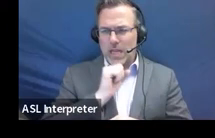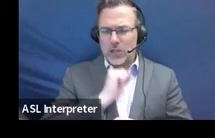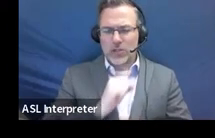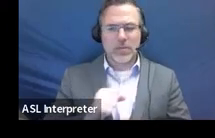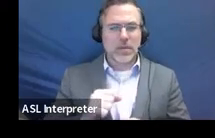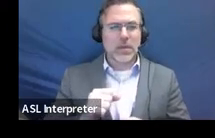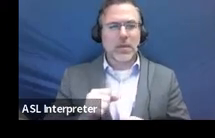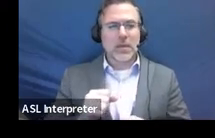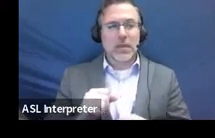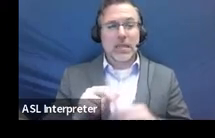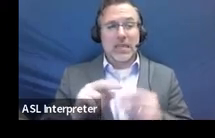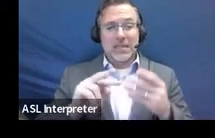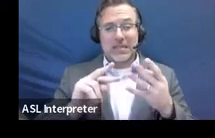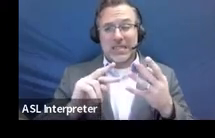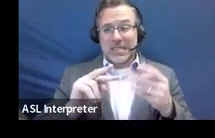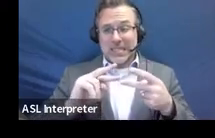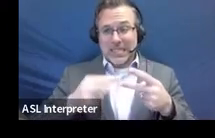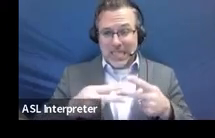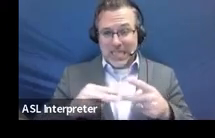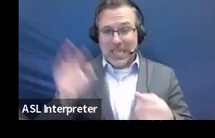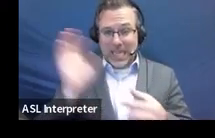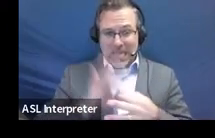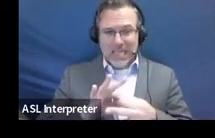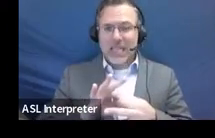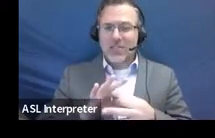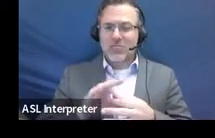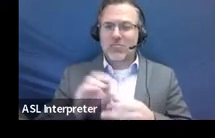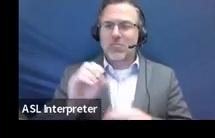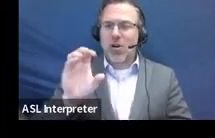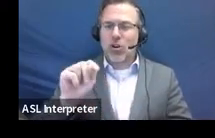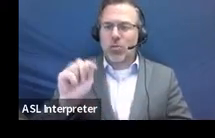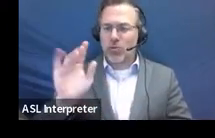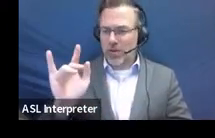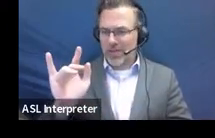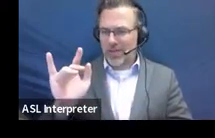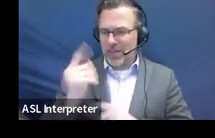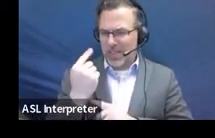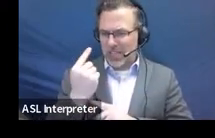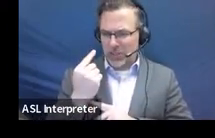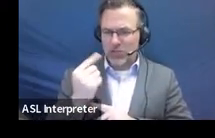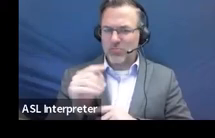became law effective, um, October 25th of 2023.